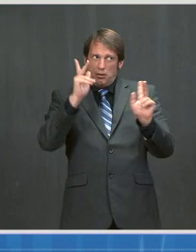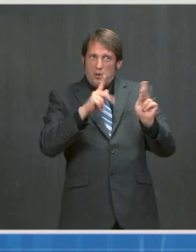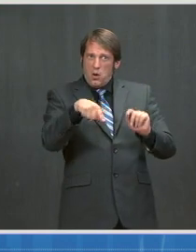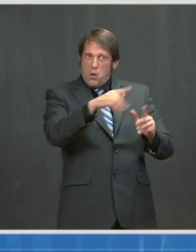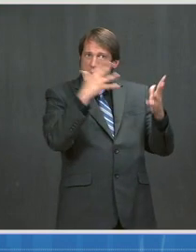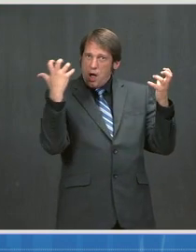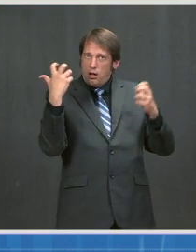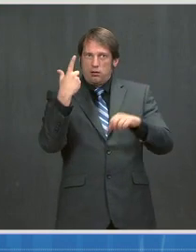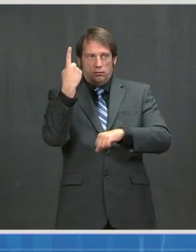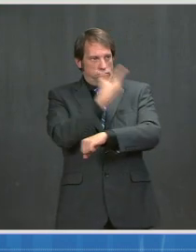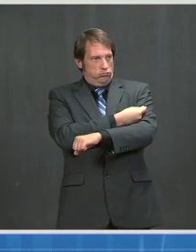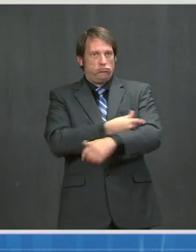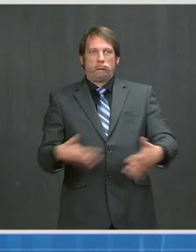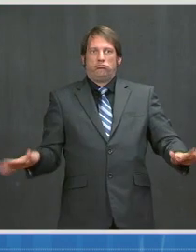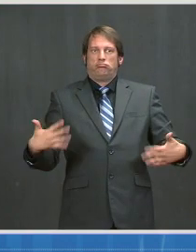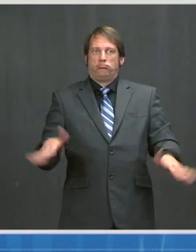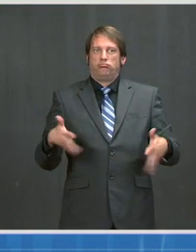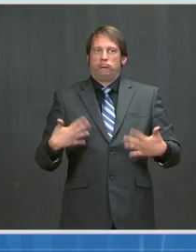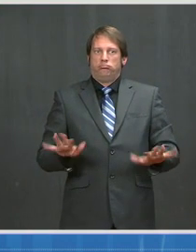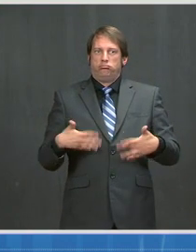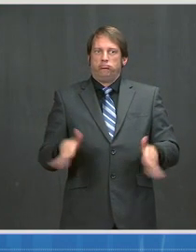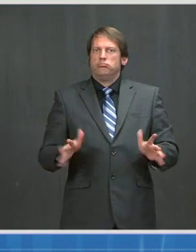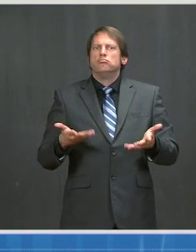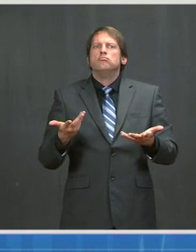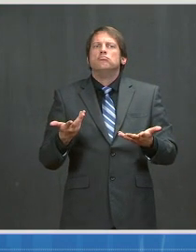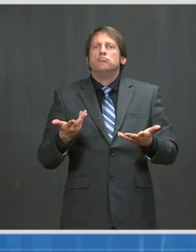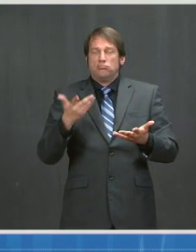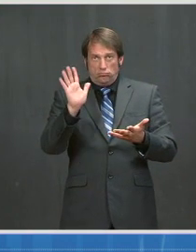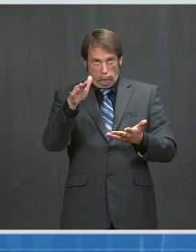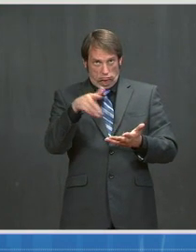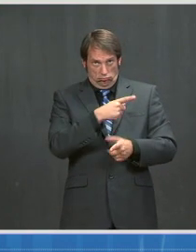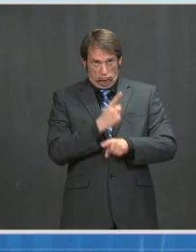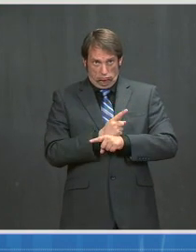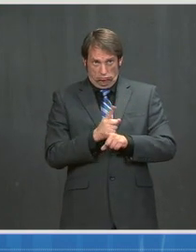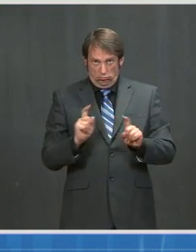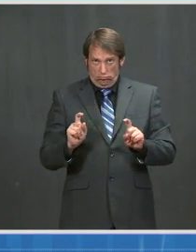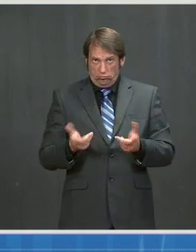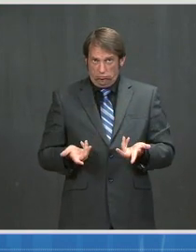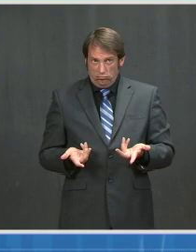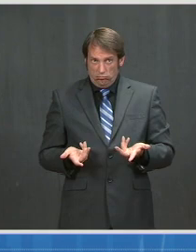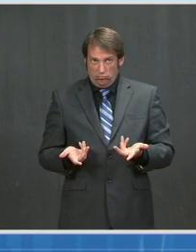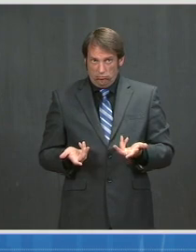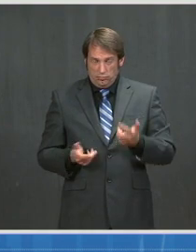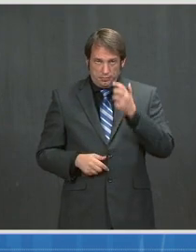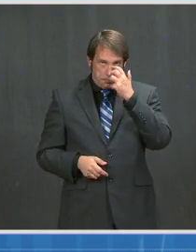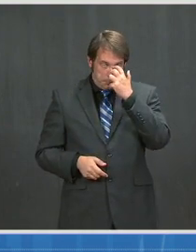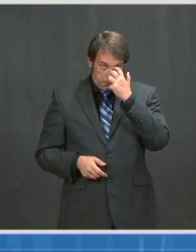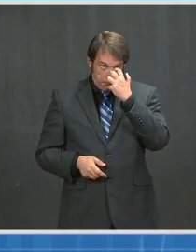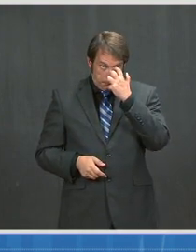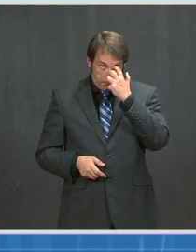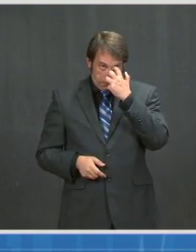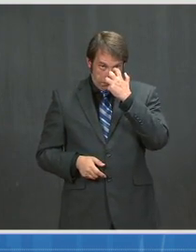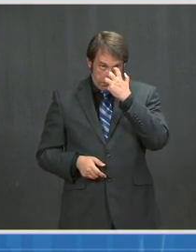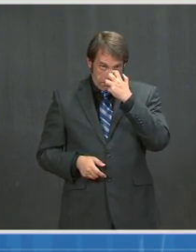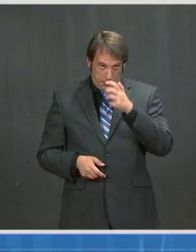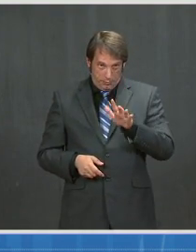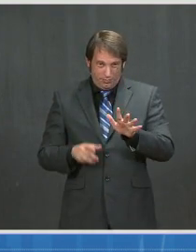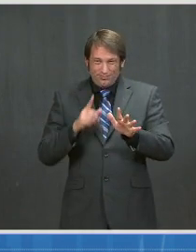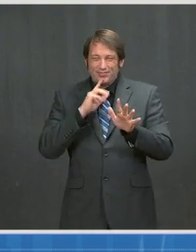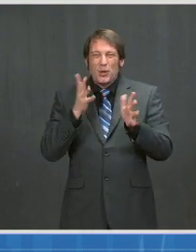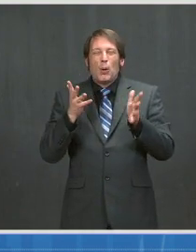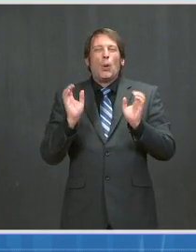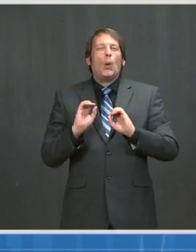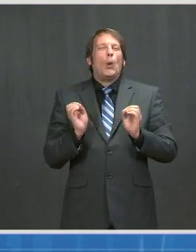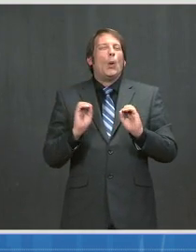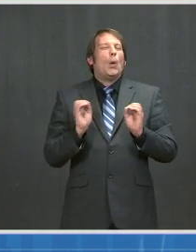these experts be right? Dr. Dr. Fauci? Dr. No, I don't think there's any right or wrong in this, and I think that's one of